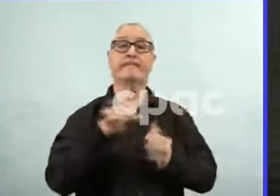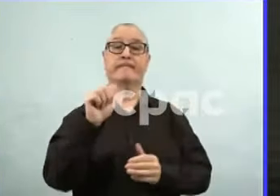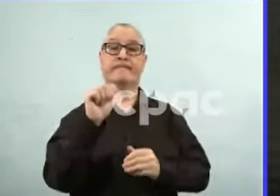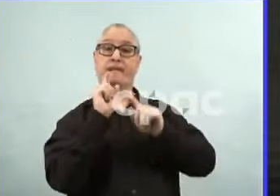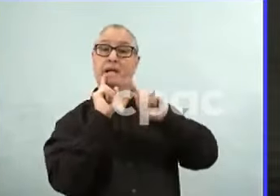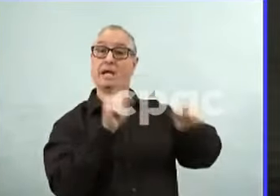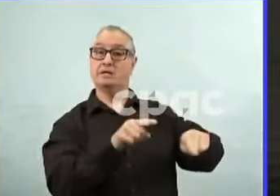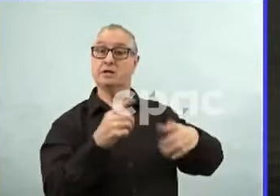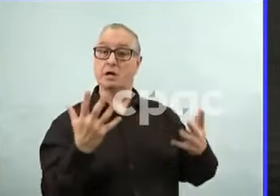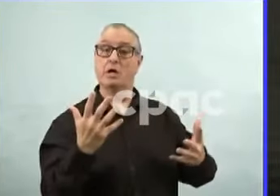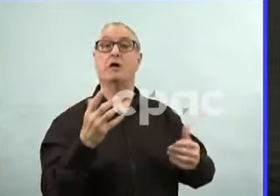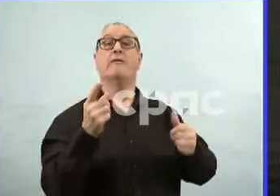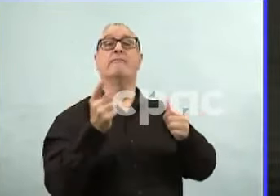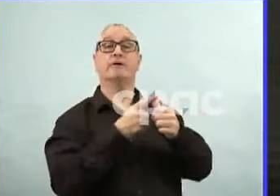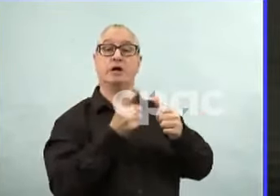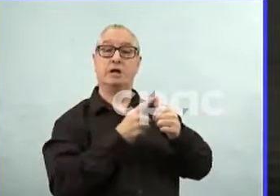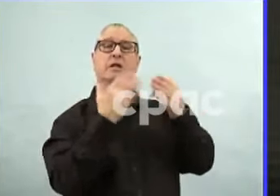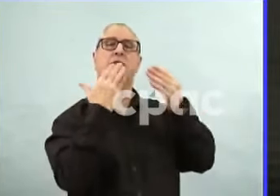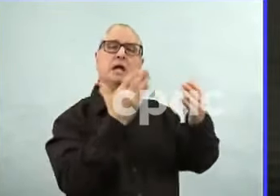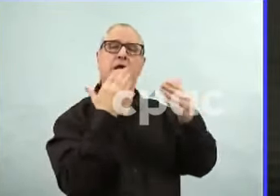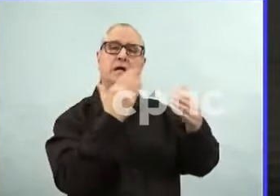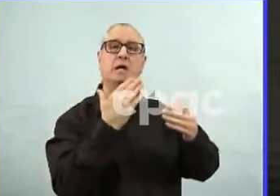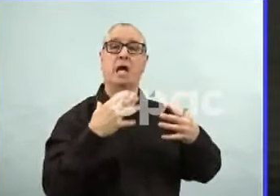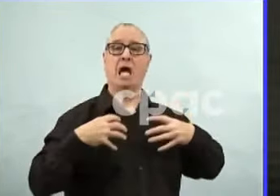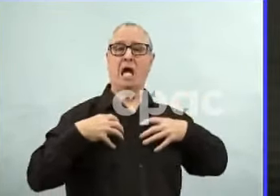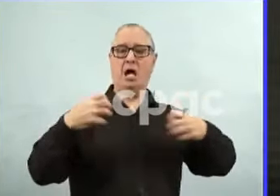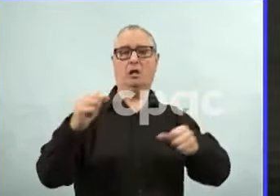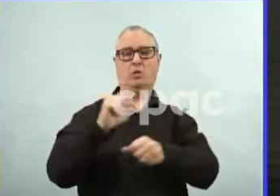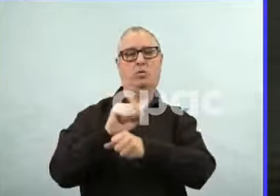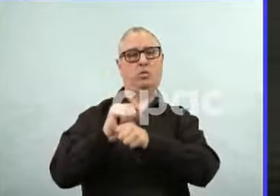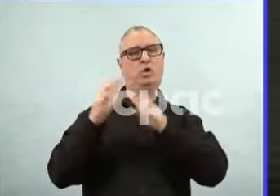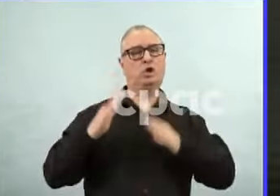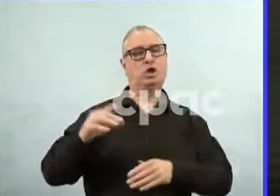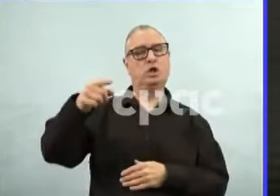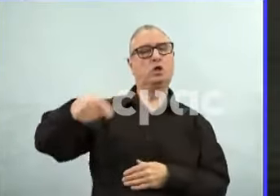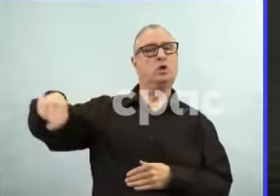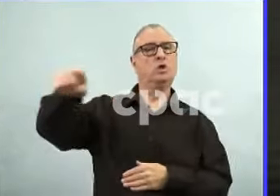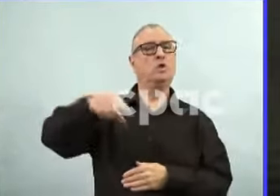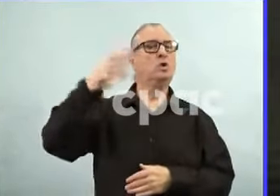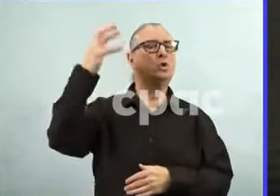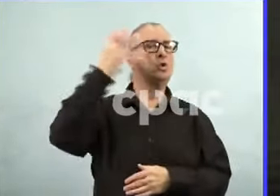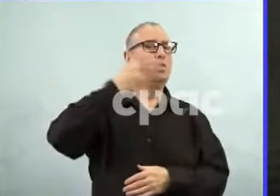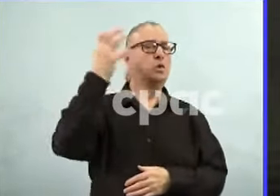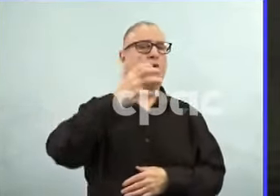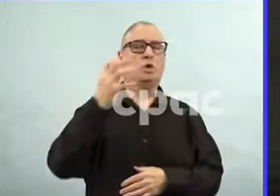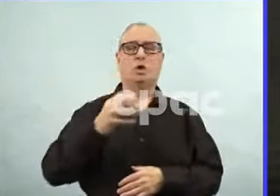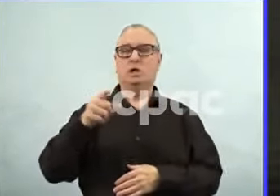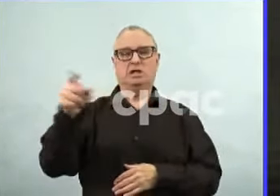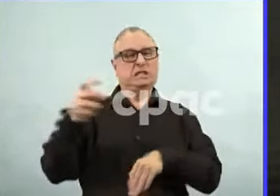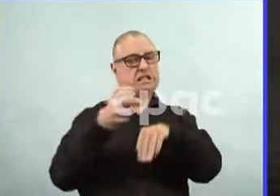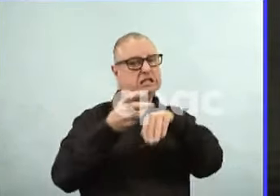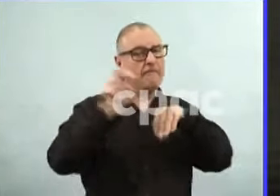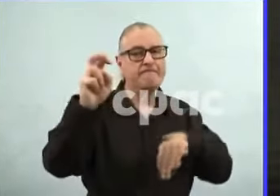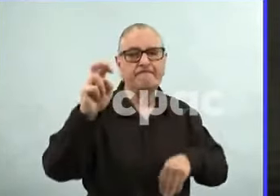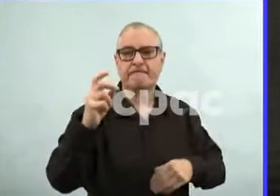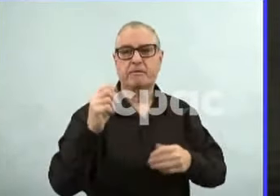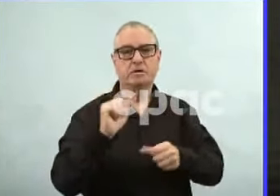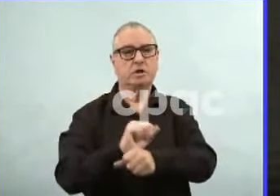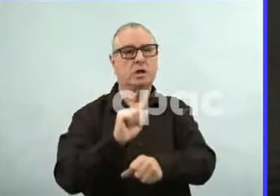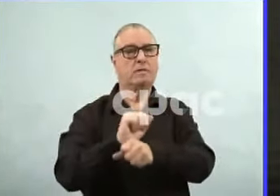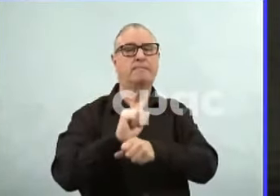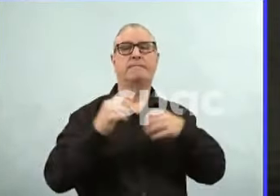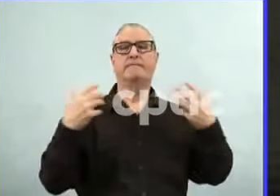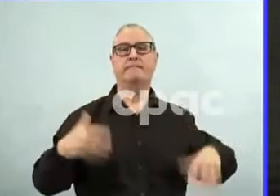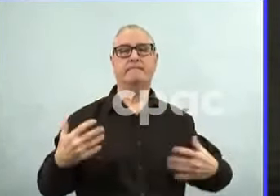during the present wave to help us navigate Manitoba through this difficult situation, right? We had increased number of hospitalizations.